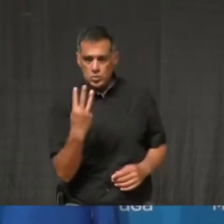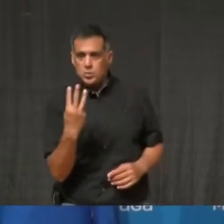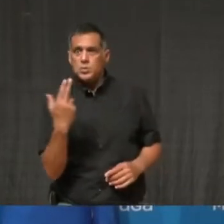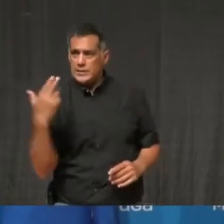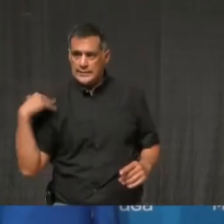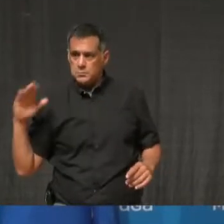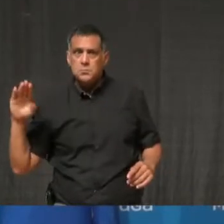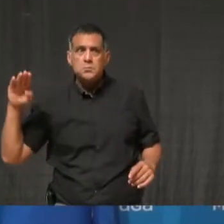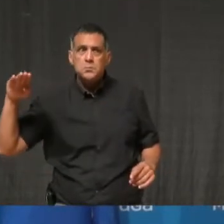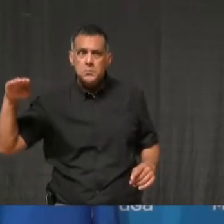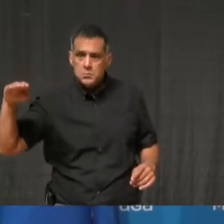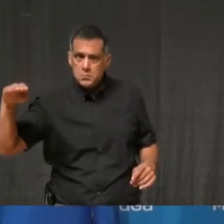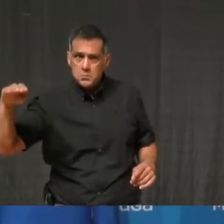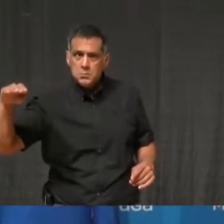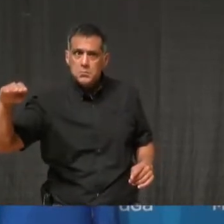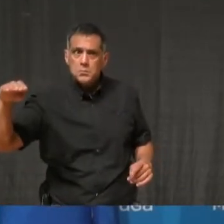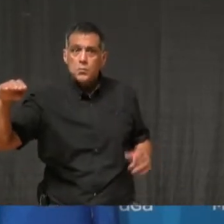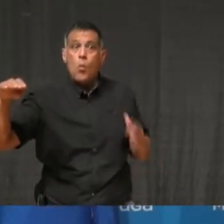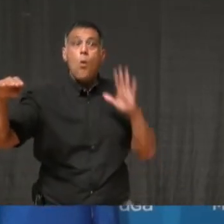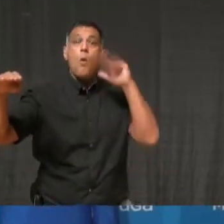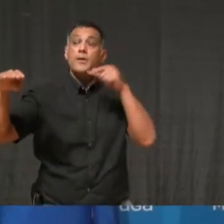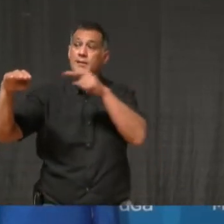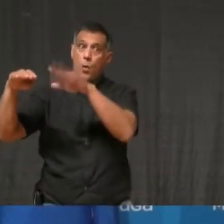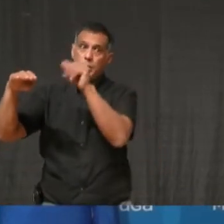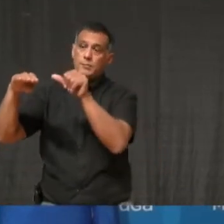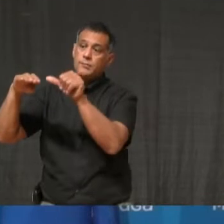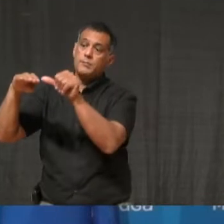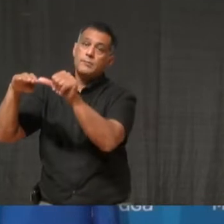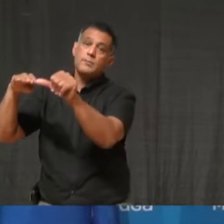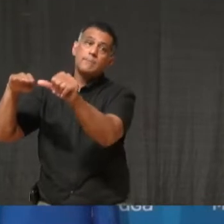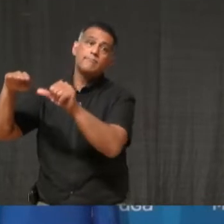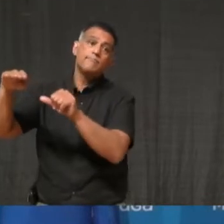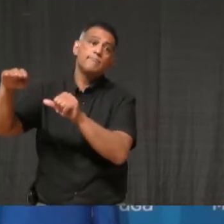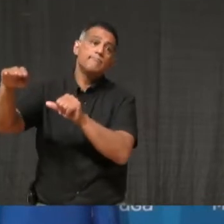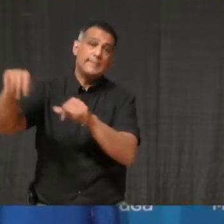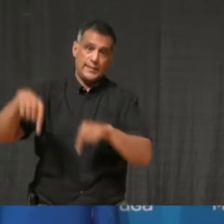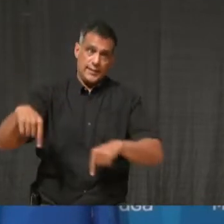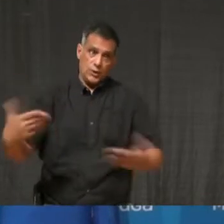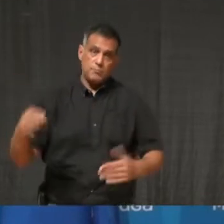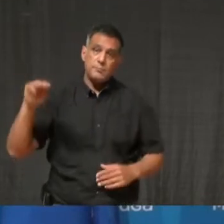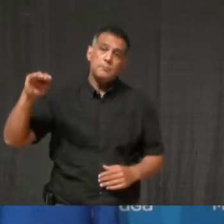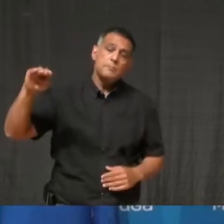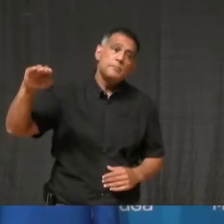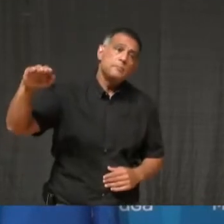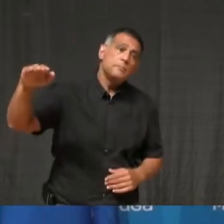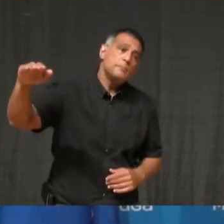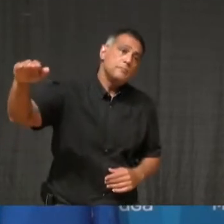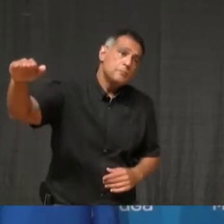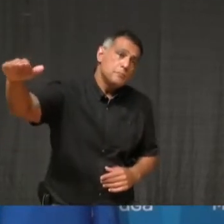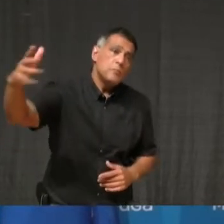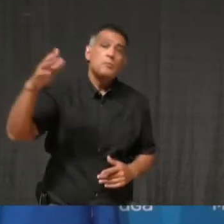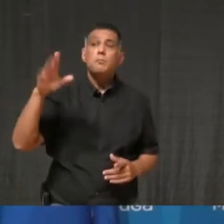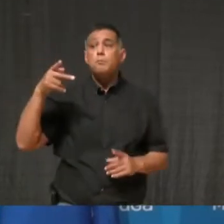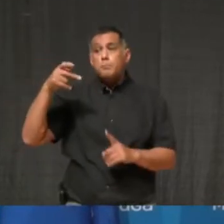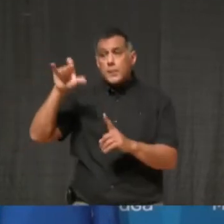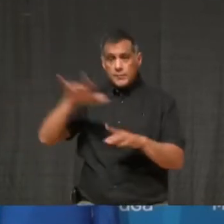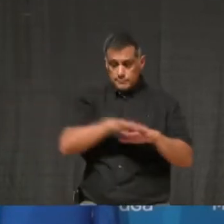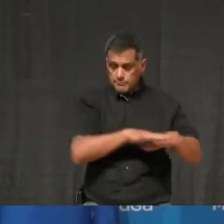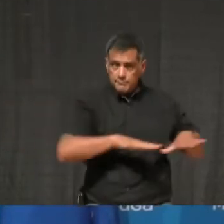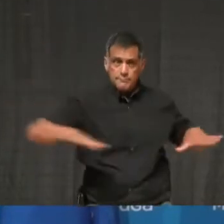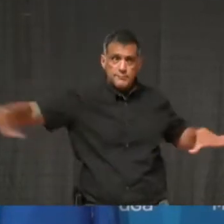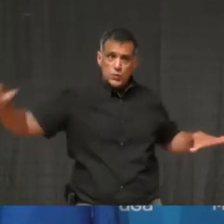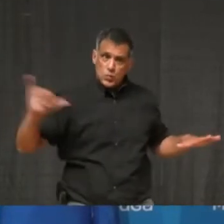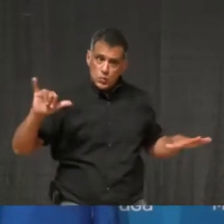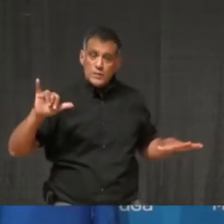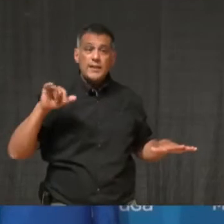continues, and hopefully in all of Peel, but certainly if the pattern continues in Mississauga, we can find a safe way to reopen those